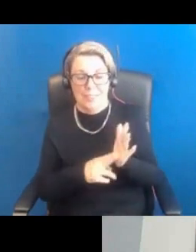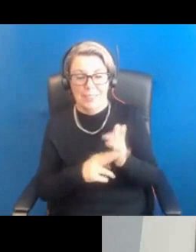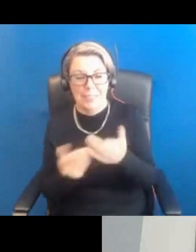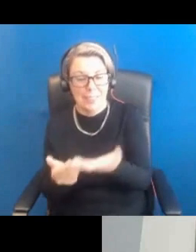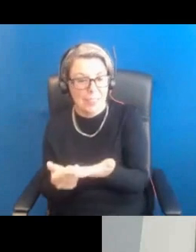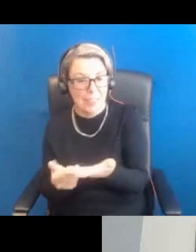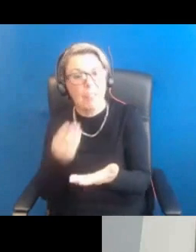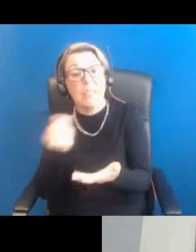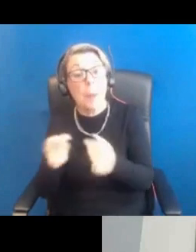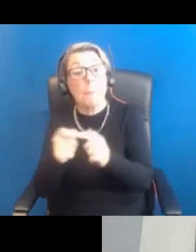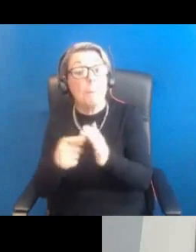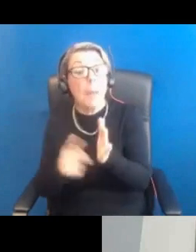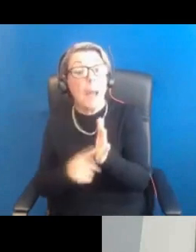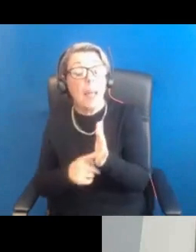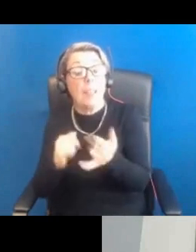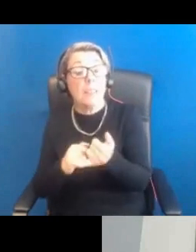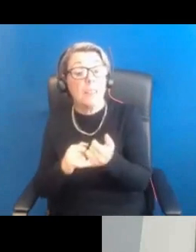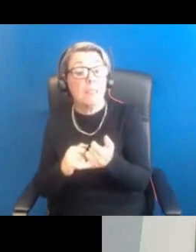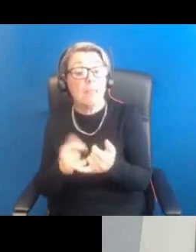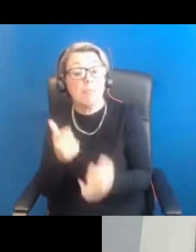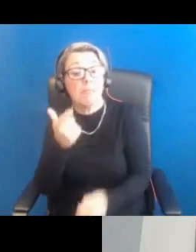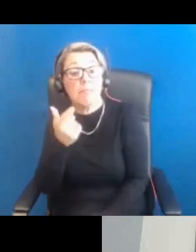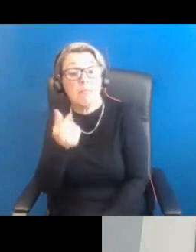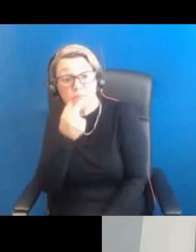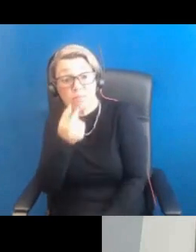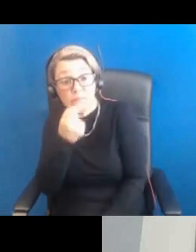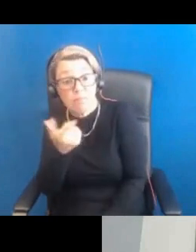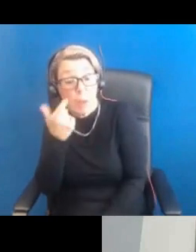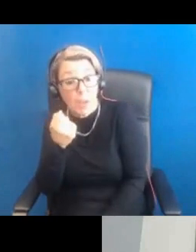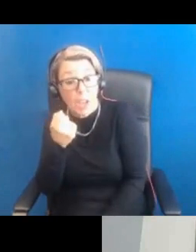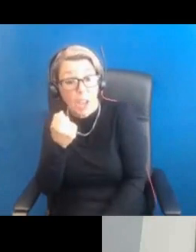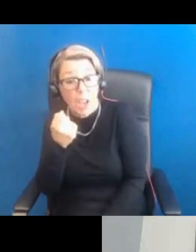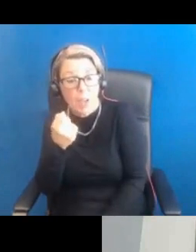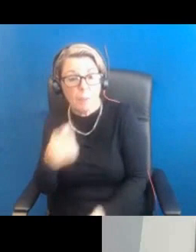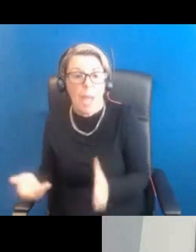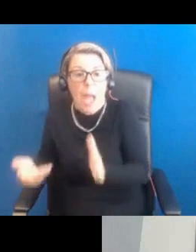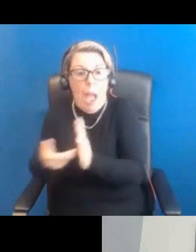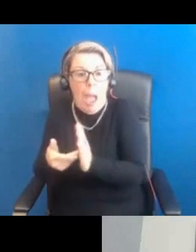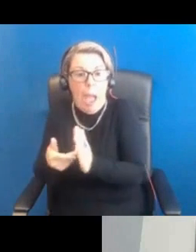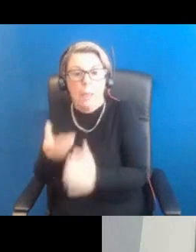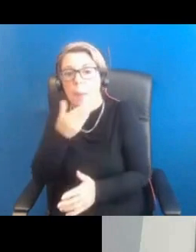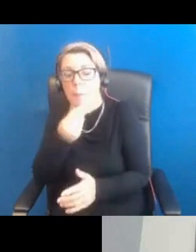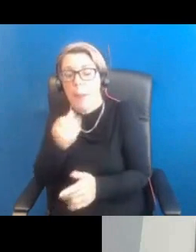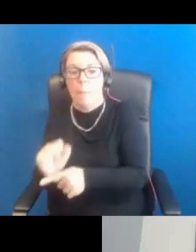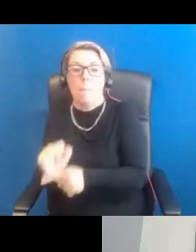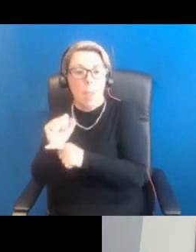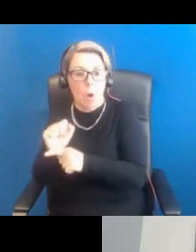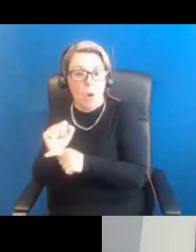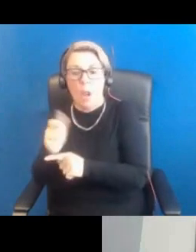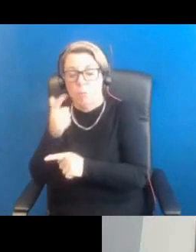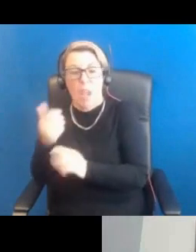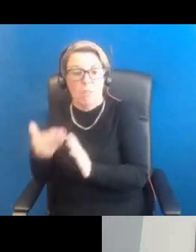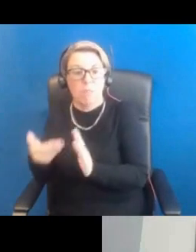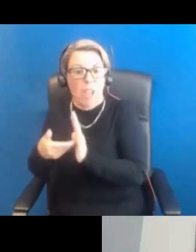some pills that we can add male hormone blocker to, or have got a little bit of male hormone blocker in, that